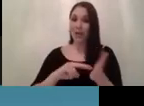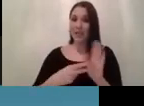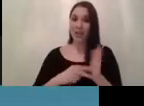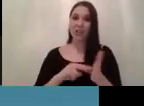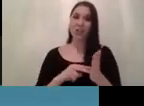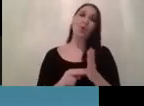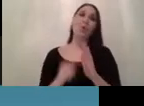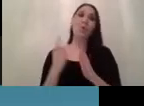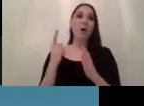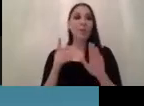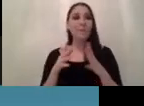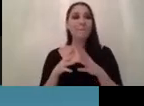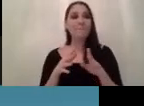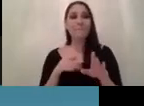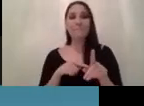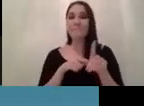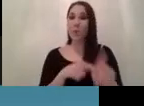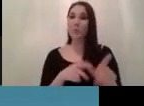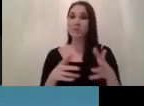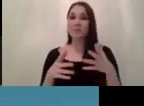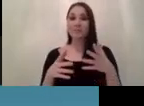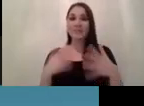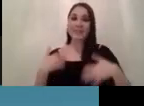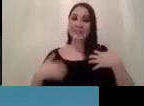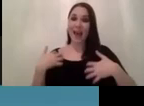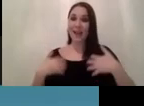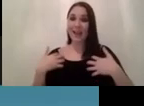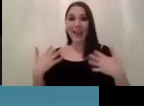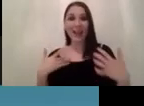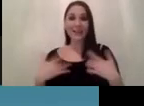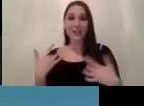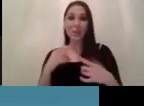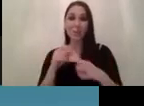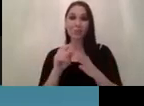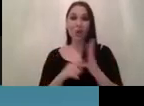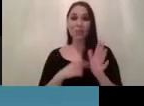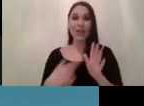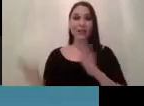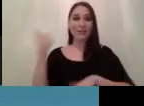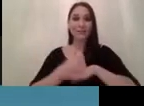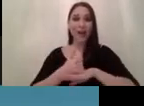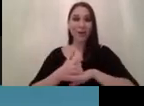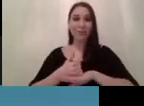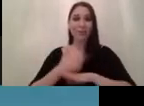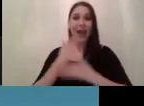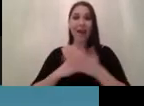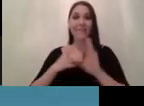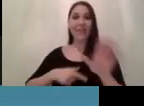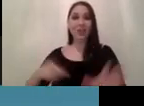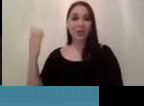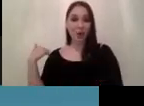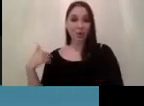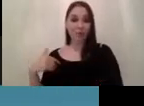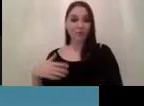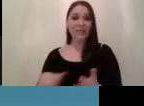the most exciting projects in the entire world so we are currently a company we were founded half a year ago we are